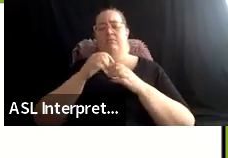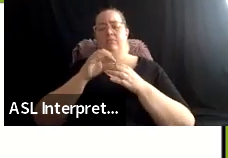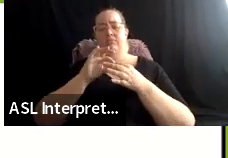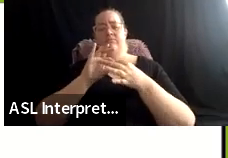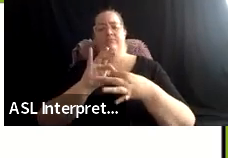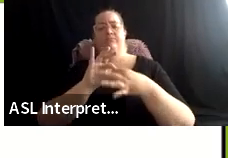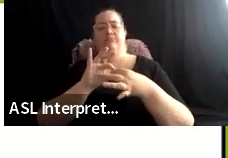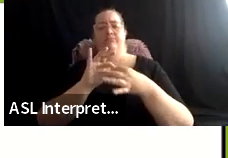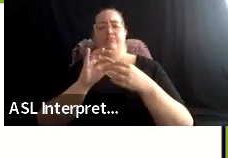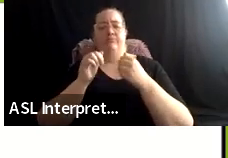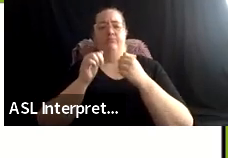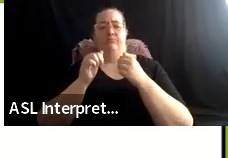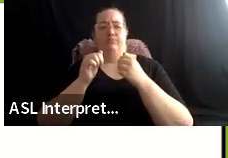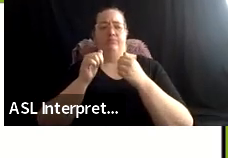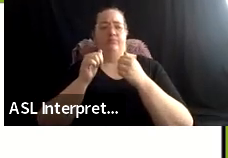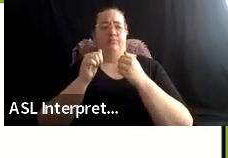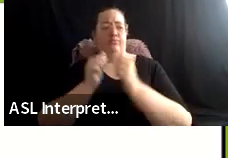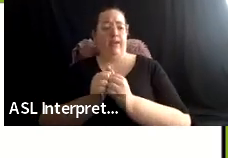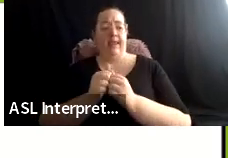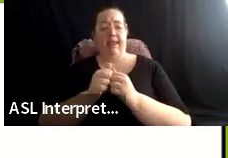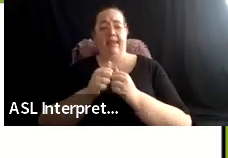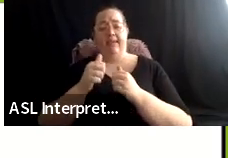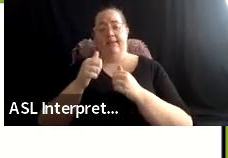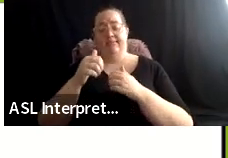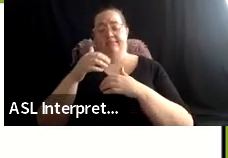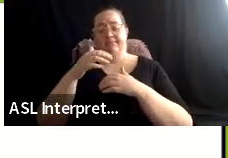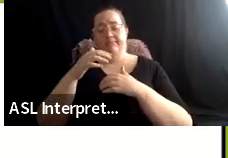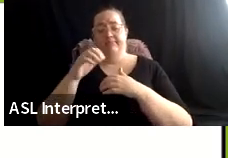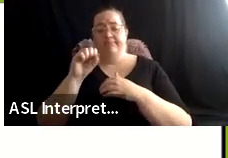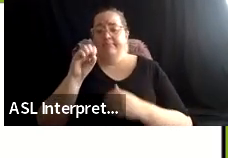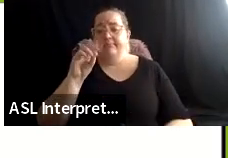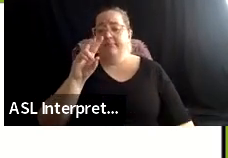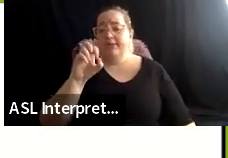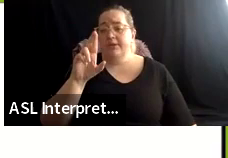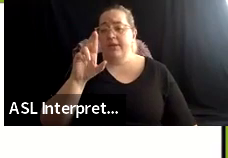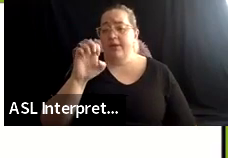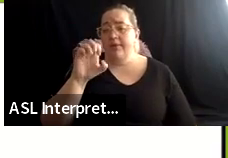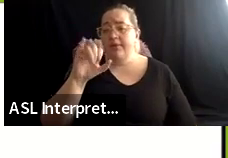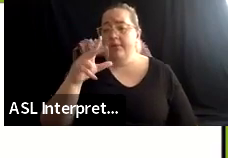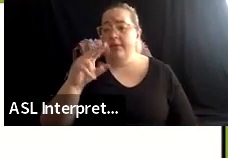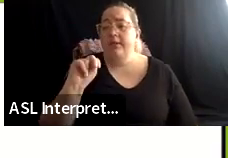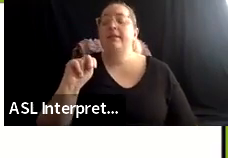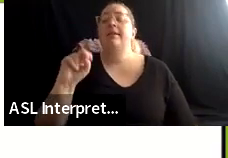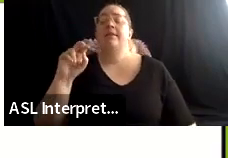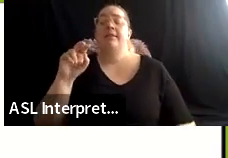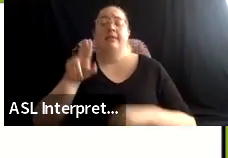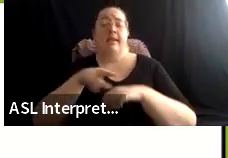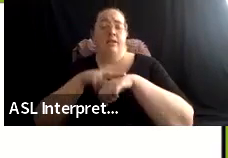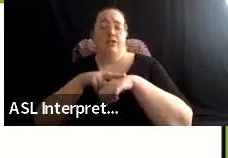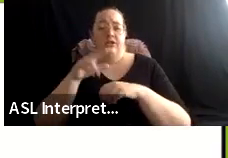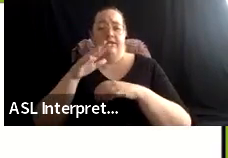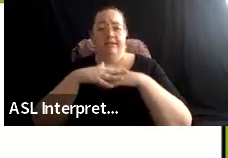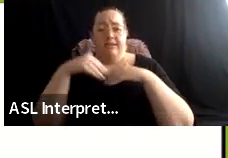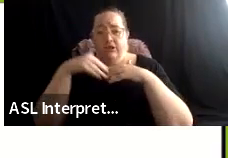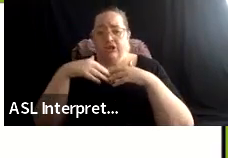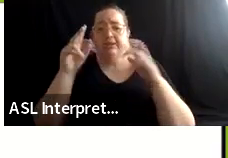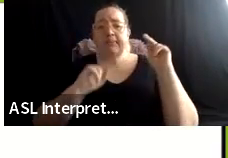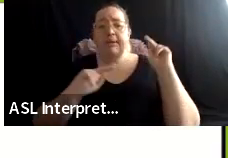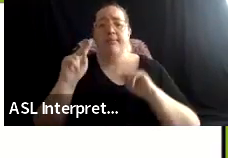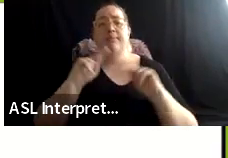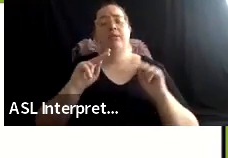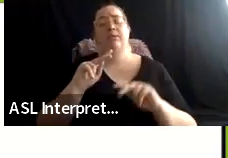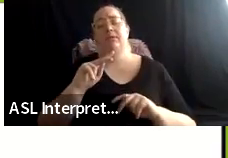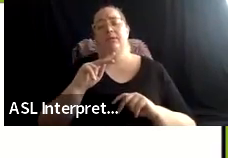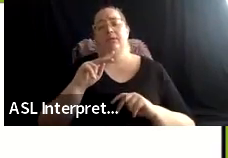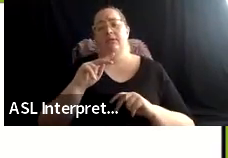sovereign nation, to indigenous peoples, um, you know, what, what is your, what's your role there? That's not oblivious,